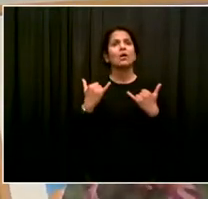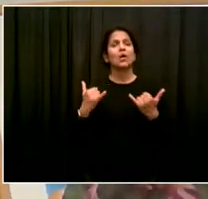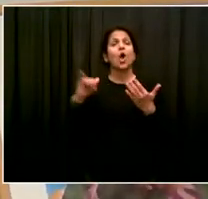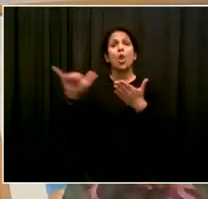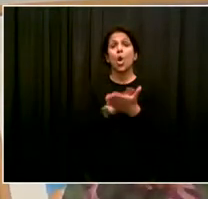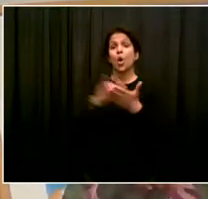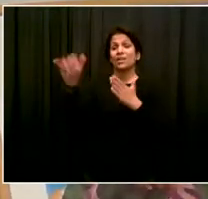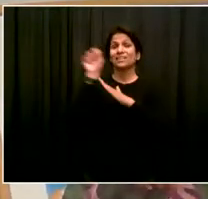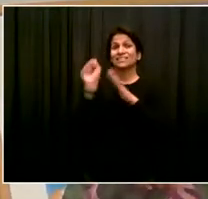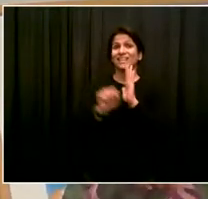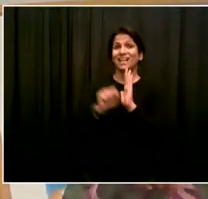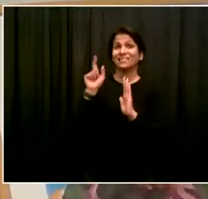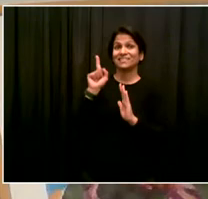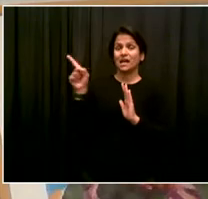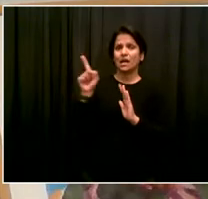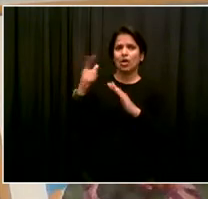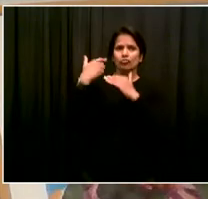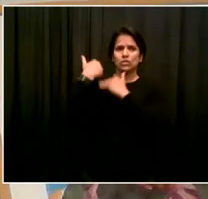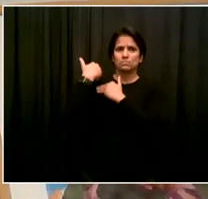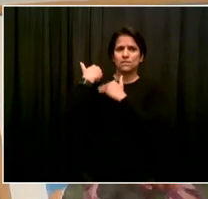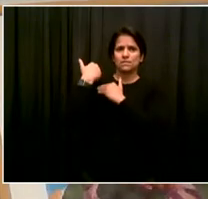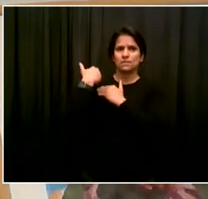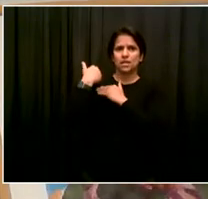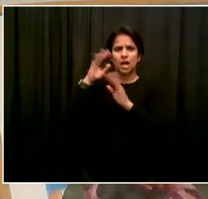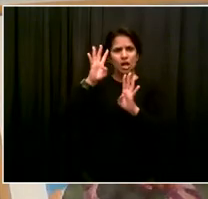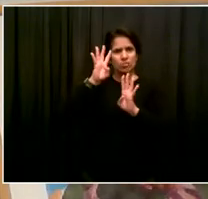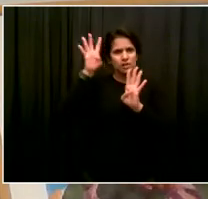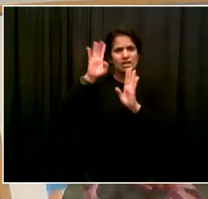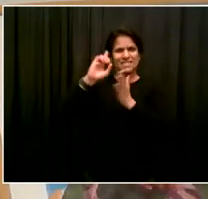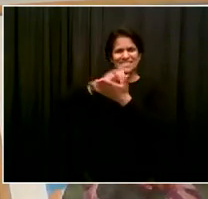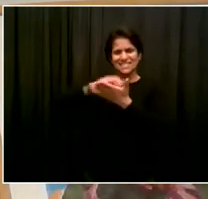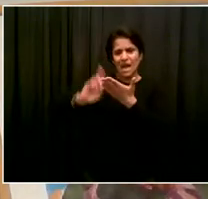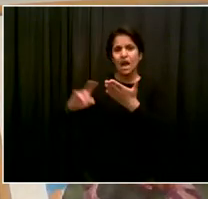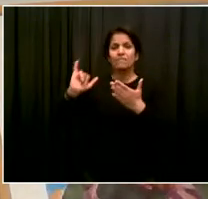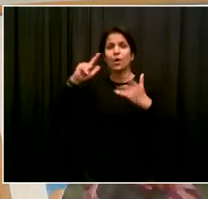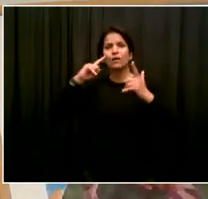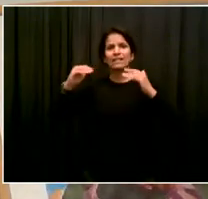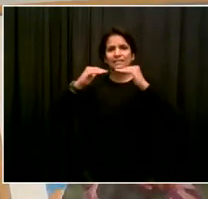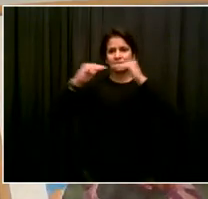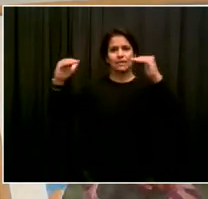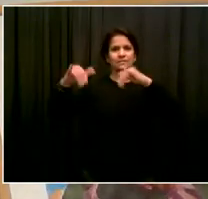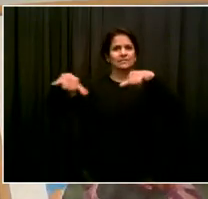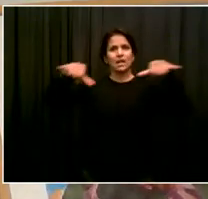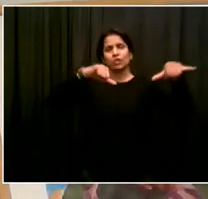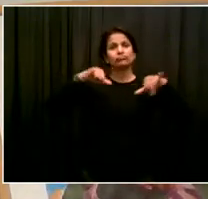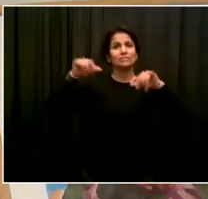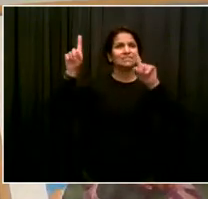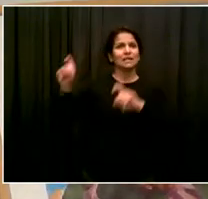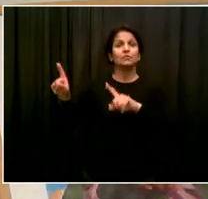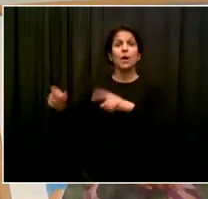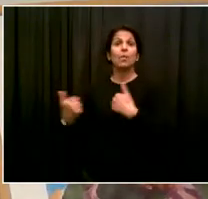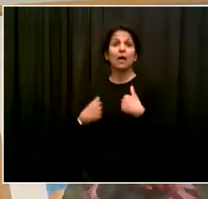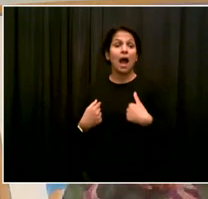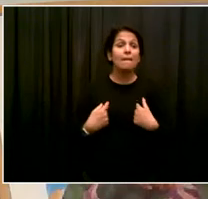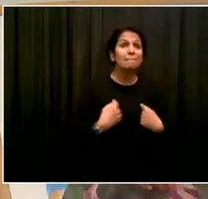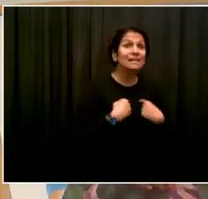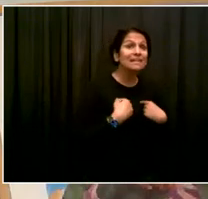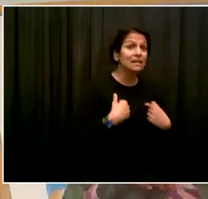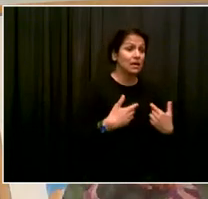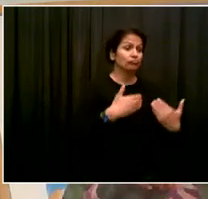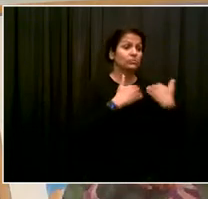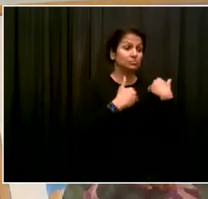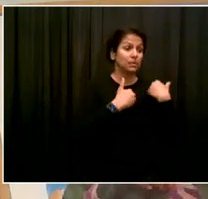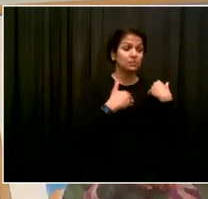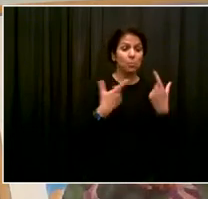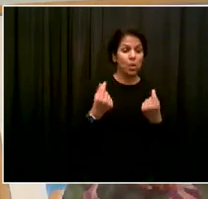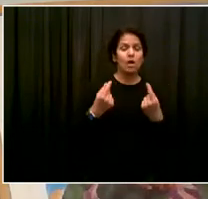for the creation of the test and we're responsible for the administration of the test, which we've done. As far as admissions for